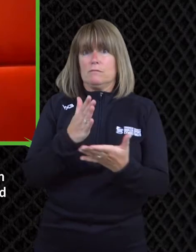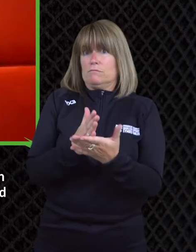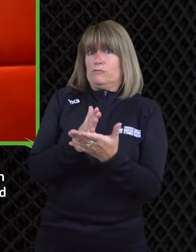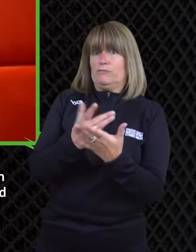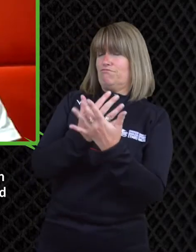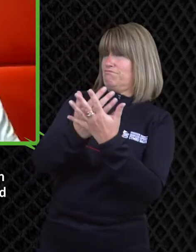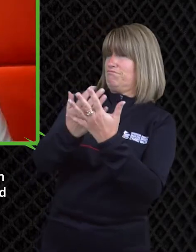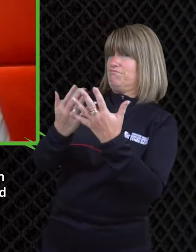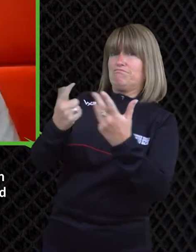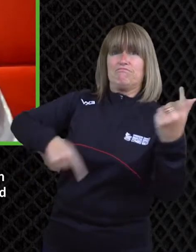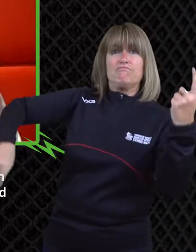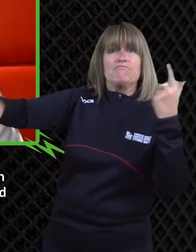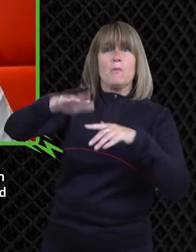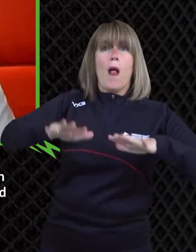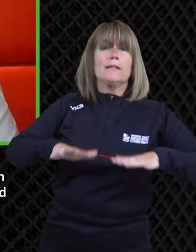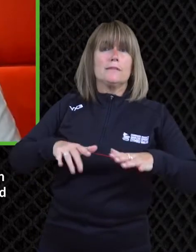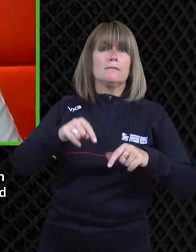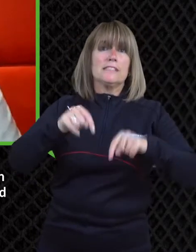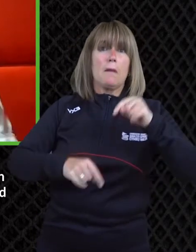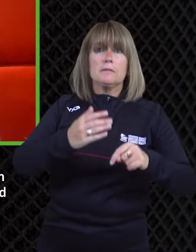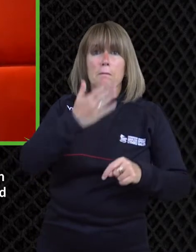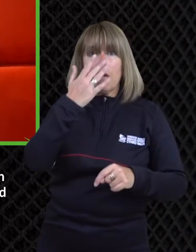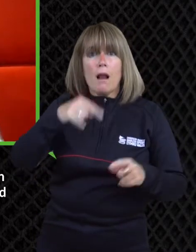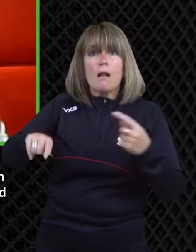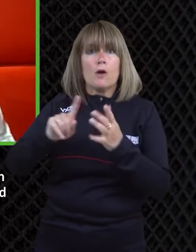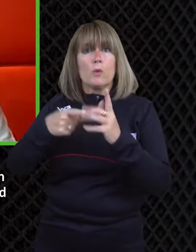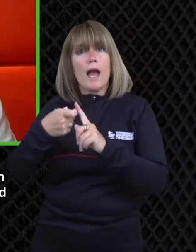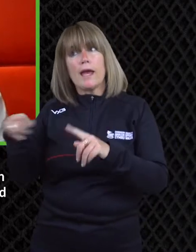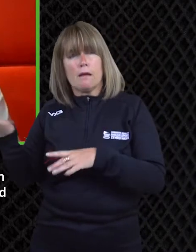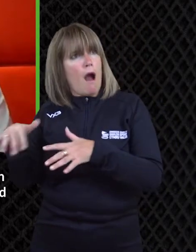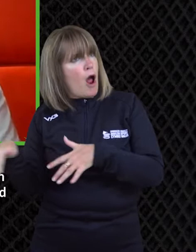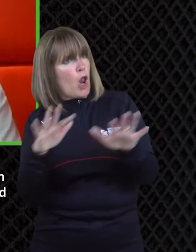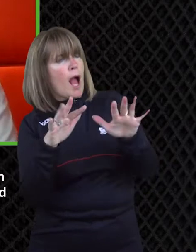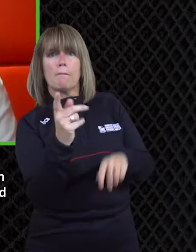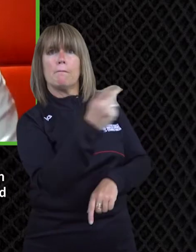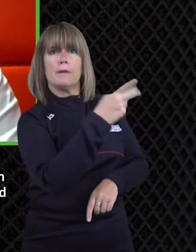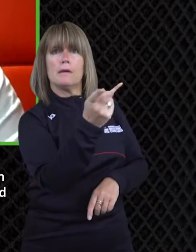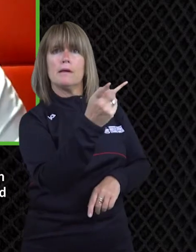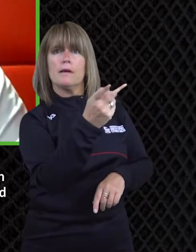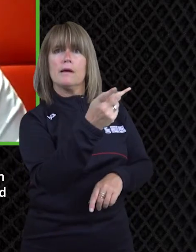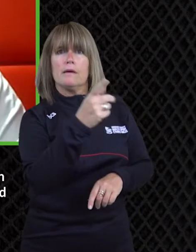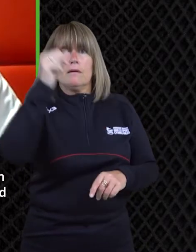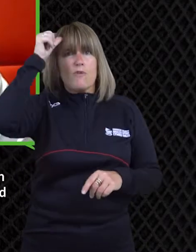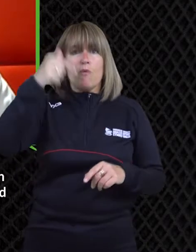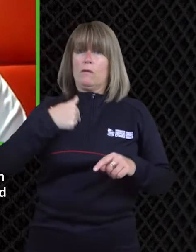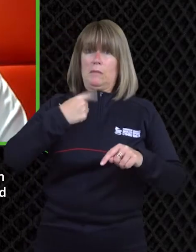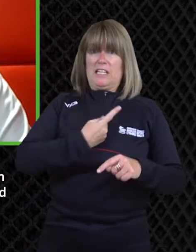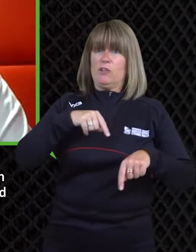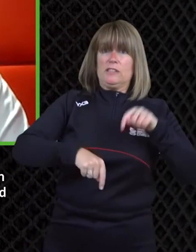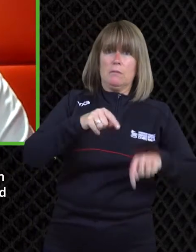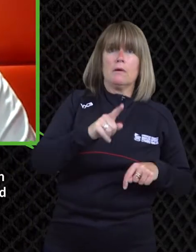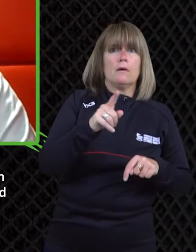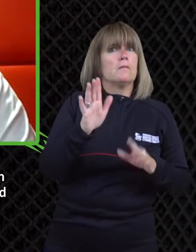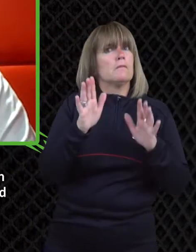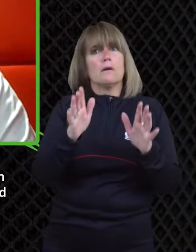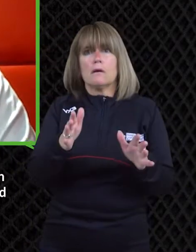potential celebrities and and people who are really going to inspire by coming on this on these shows um and uh